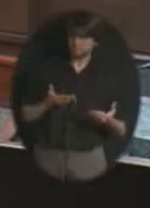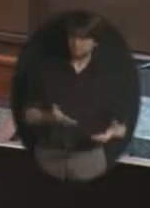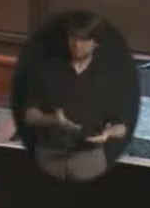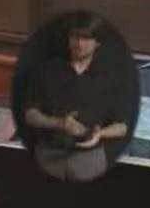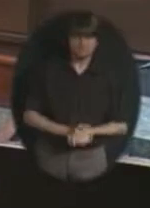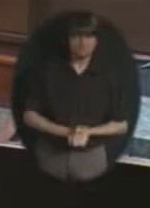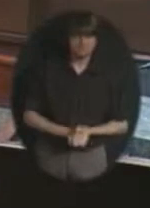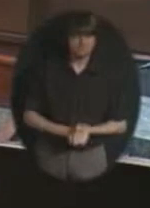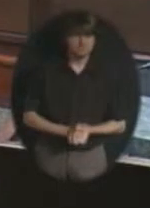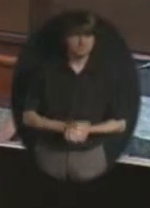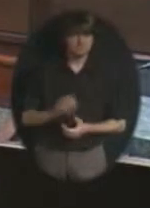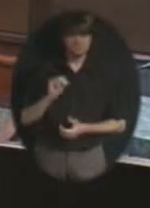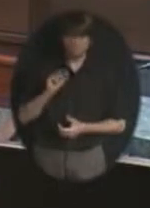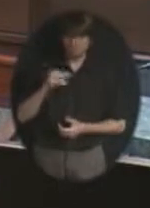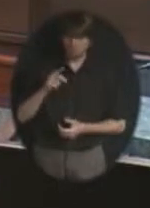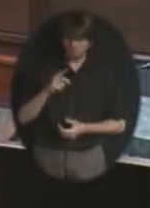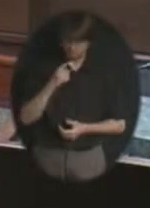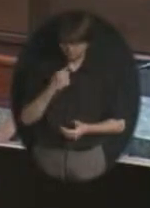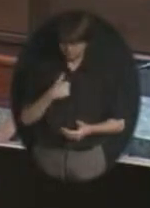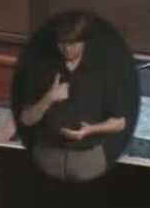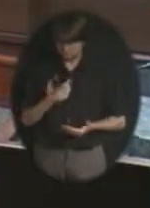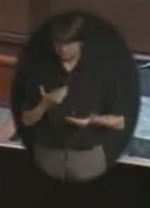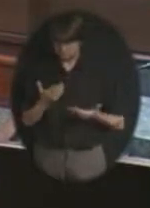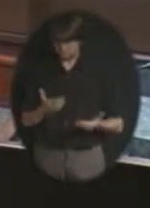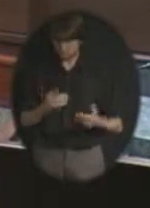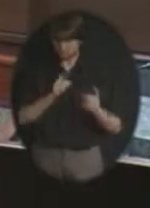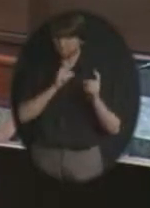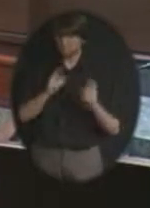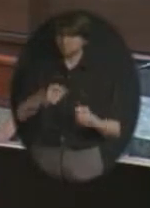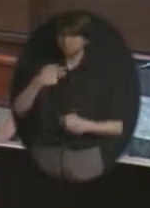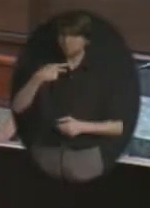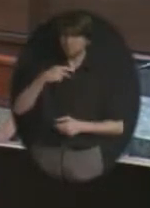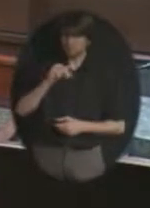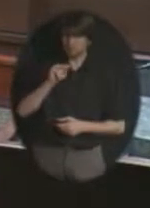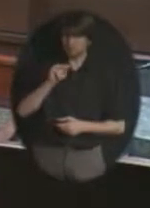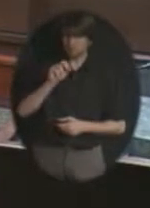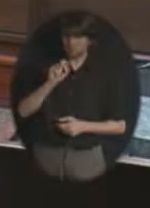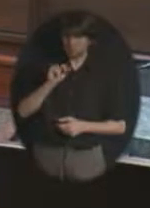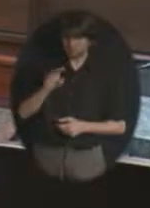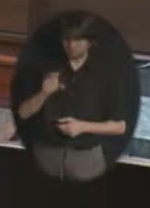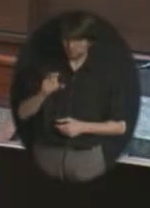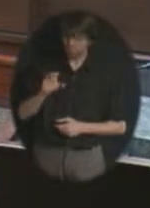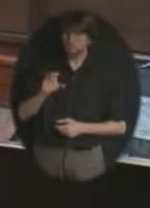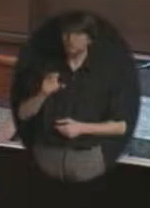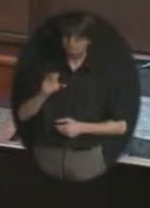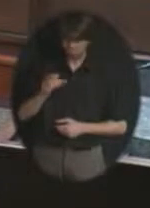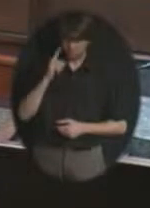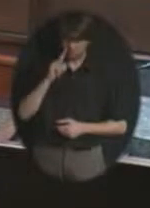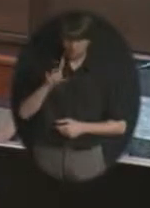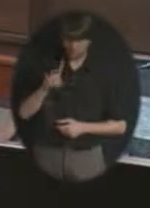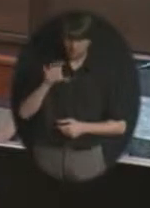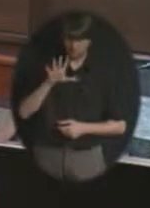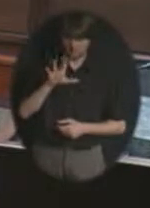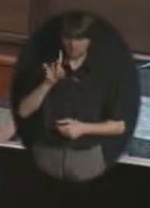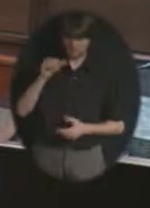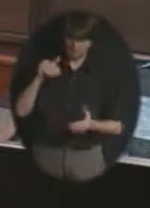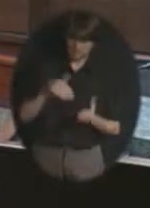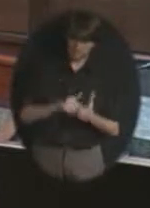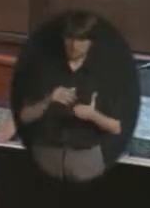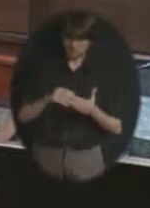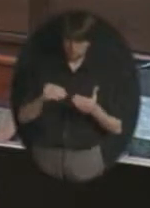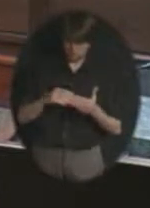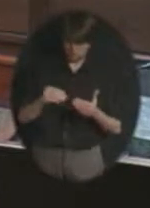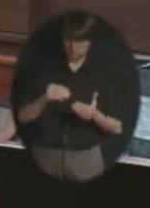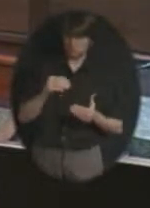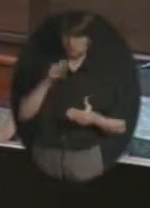Move to award Panasonic projectors to Kansas City Auto-Visual for $170,850. Epson projectors in Mount